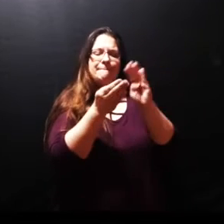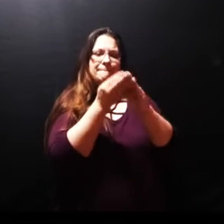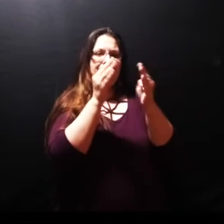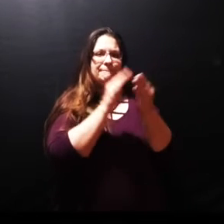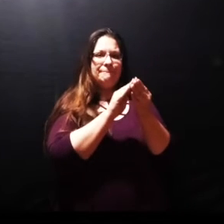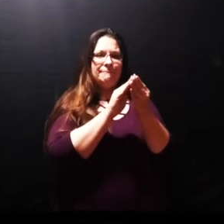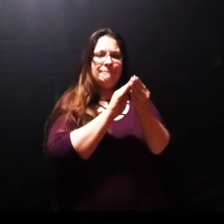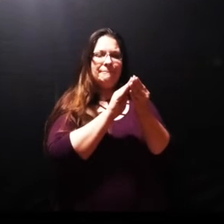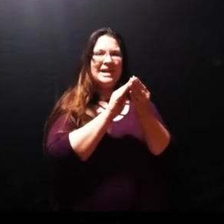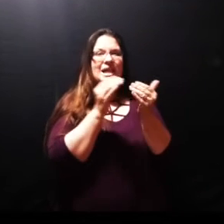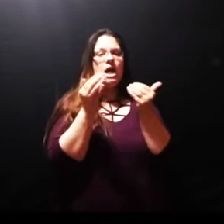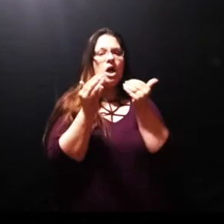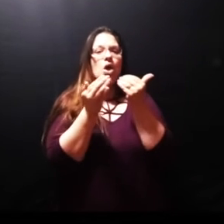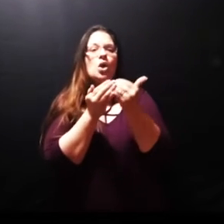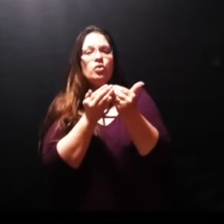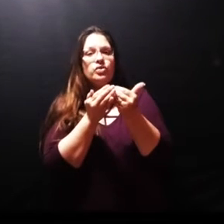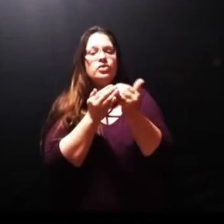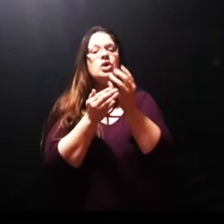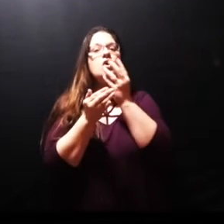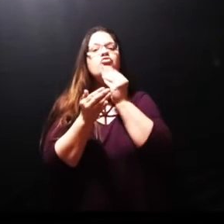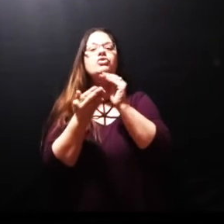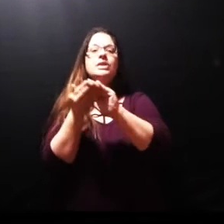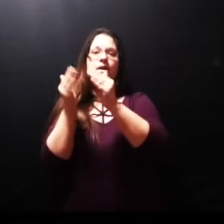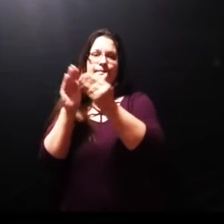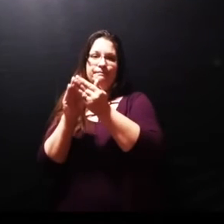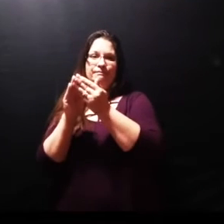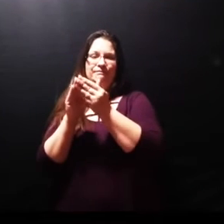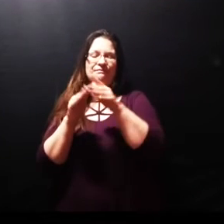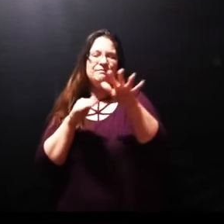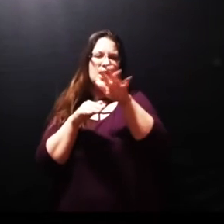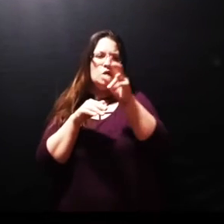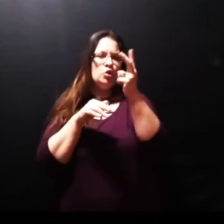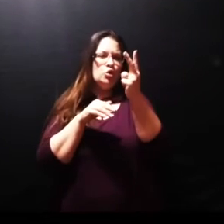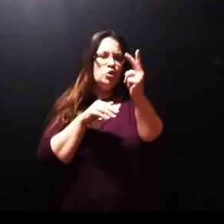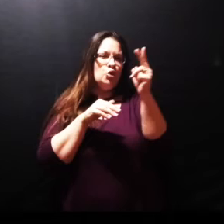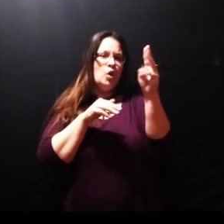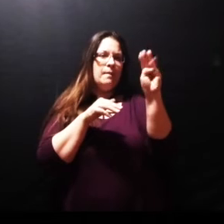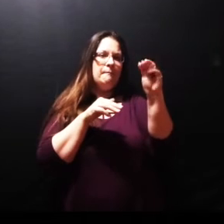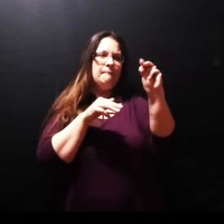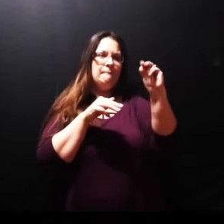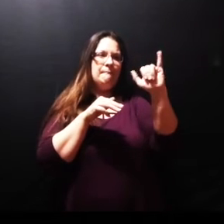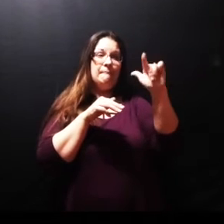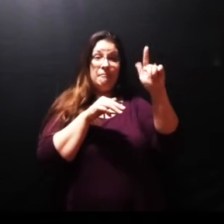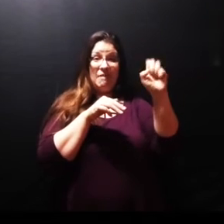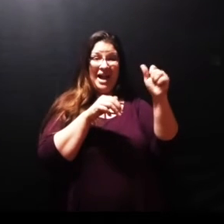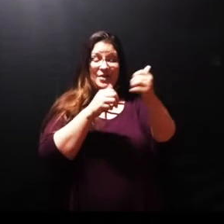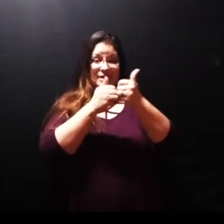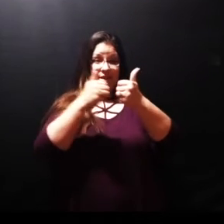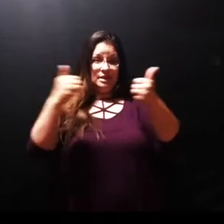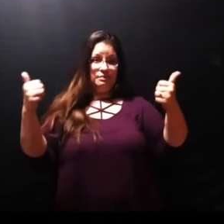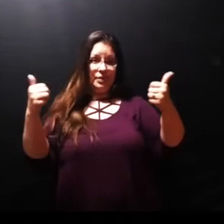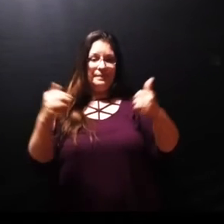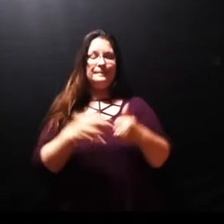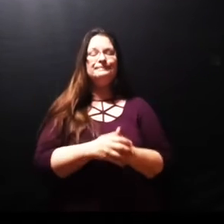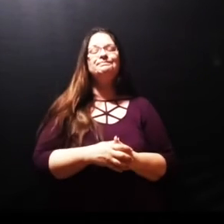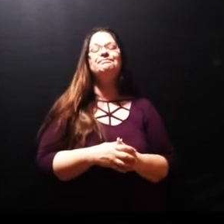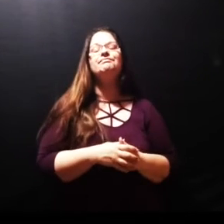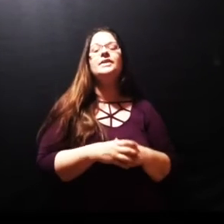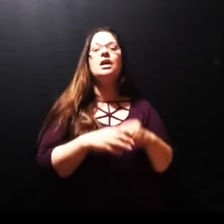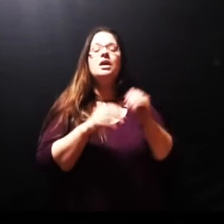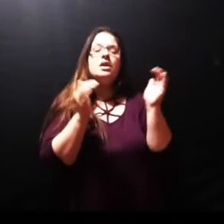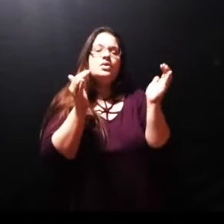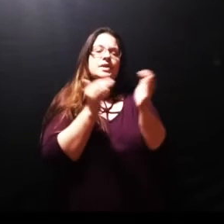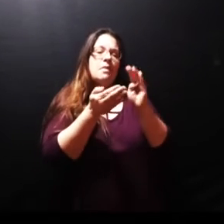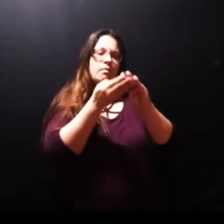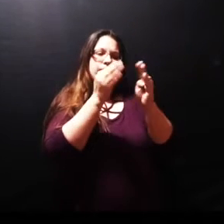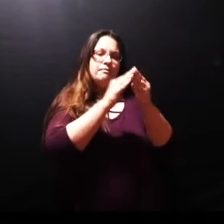and in that little town lived two sisters and a brother Mary Martha and Lazarus I want